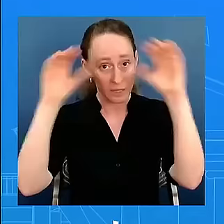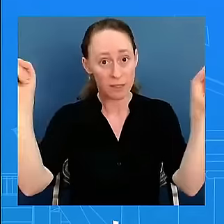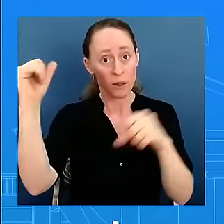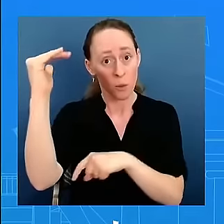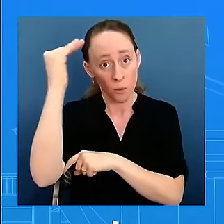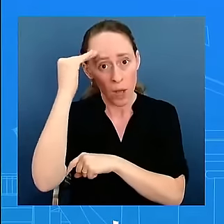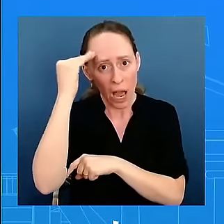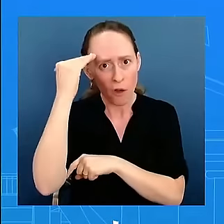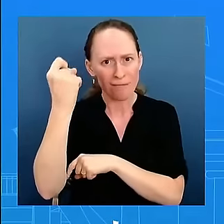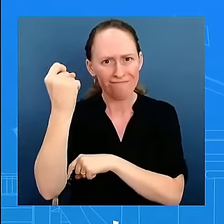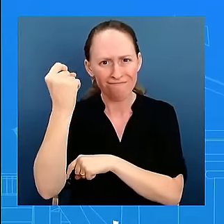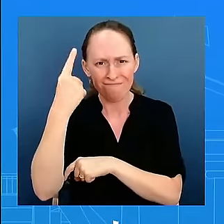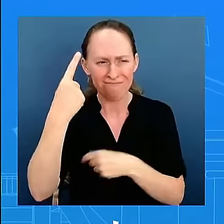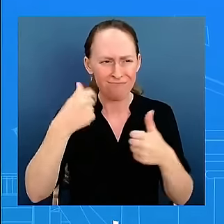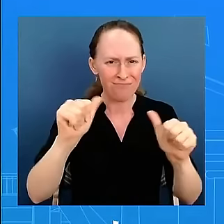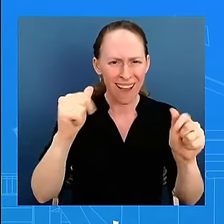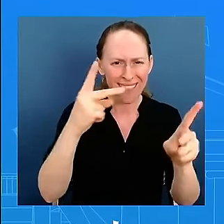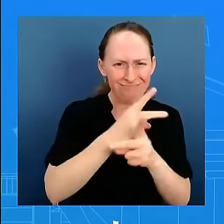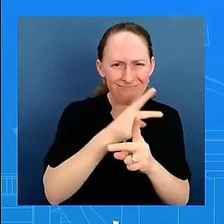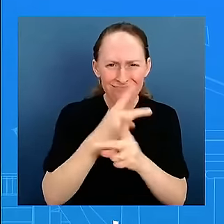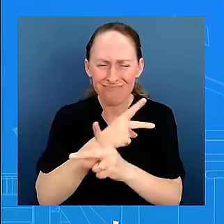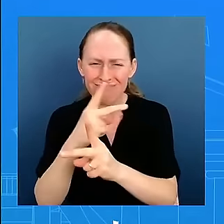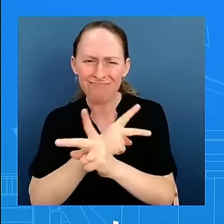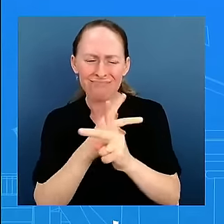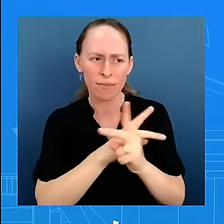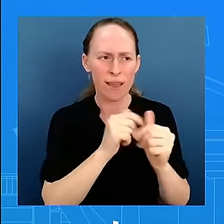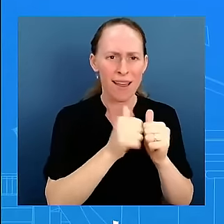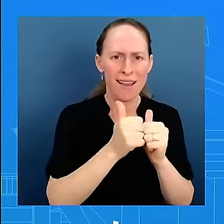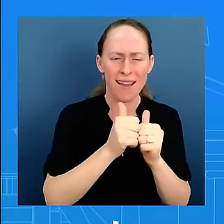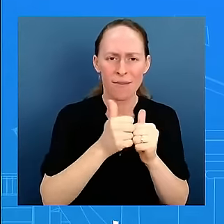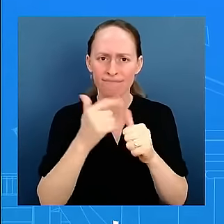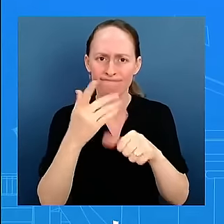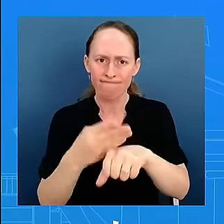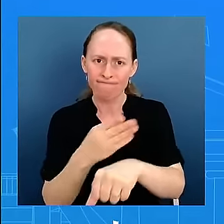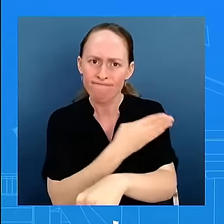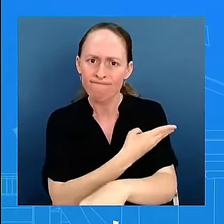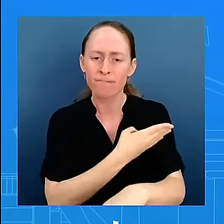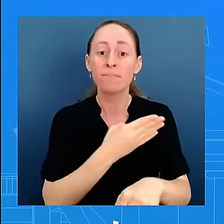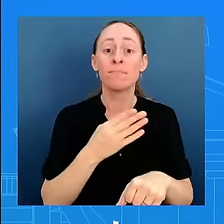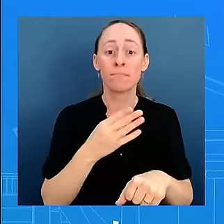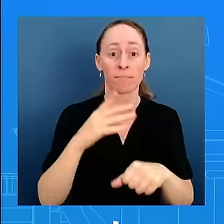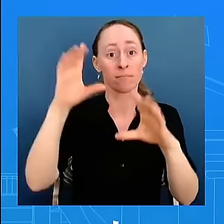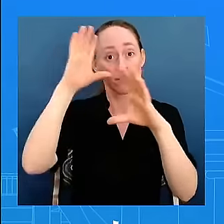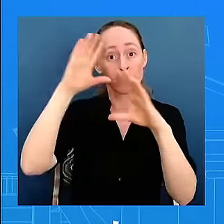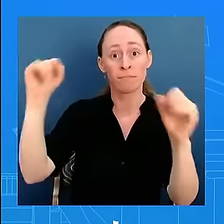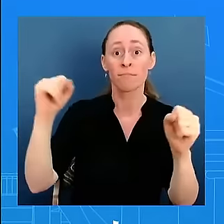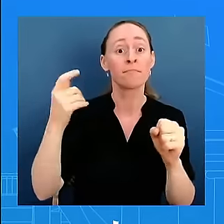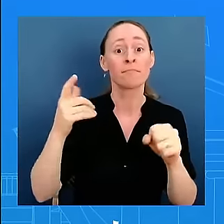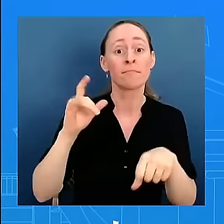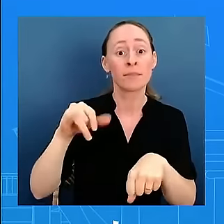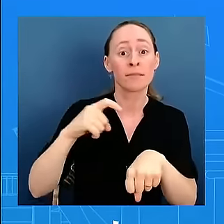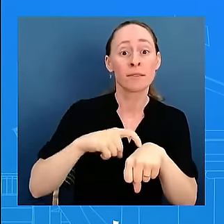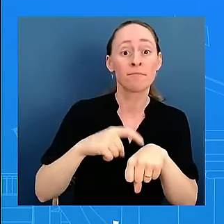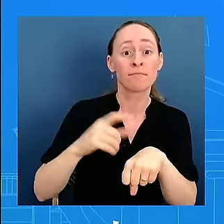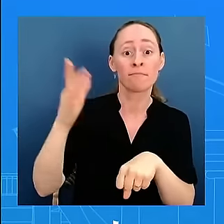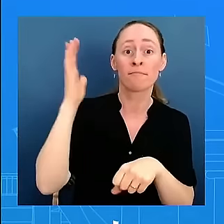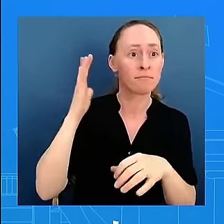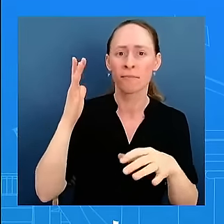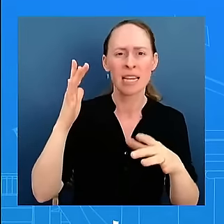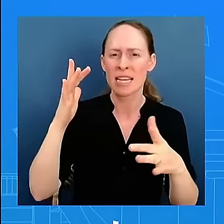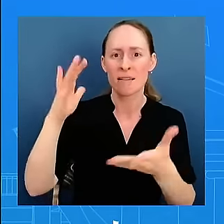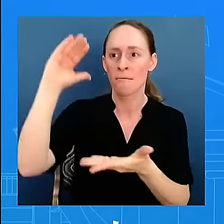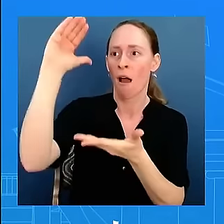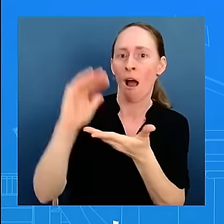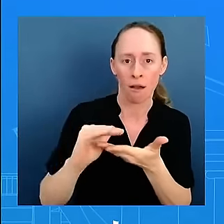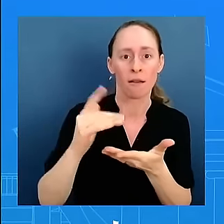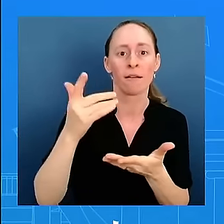talked about the historic accomplishments that this president has done you think about the inflation reduction act which only democrats voted for insulin is now capped